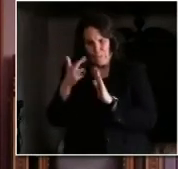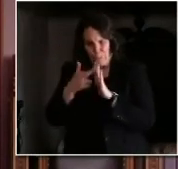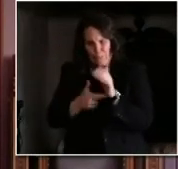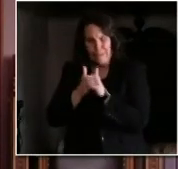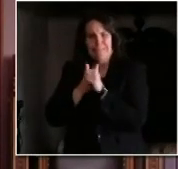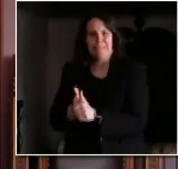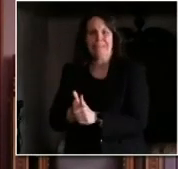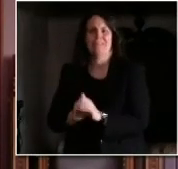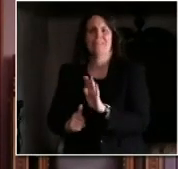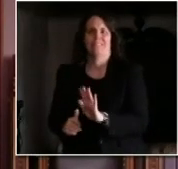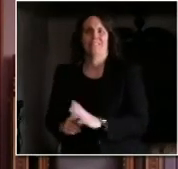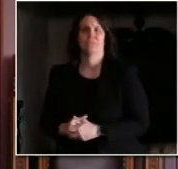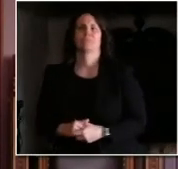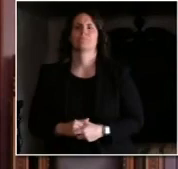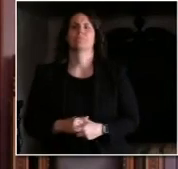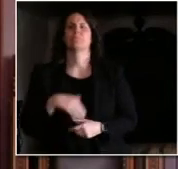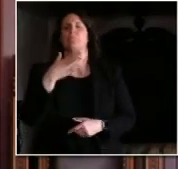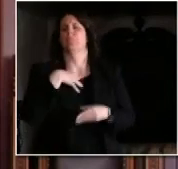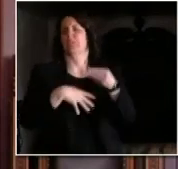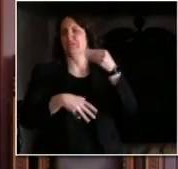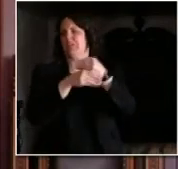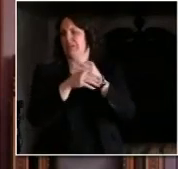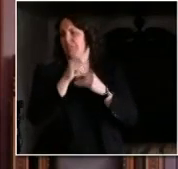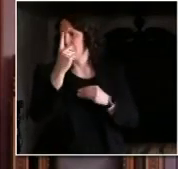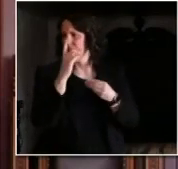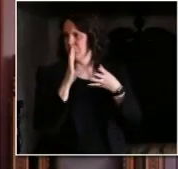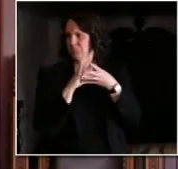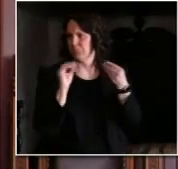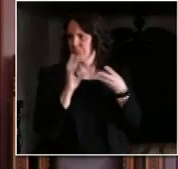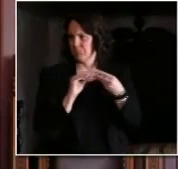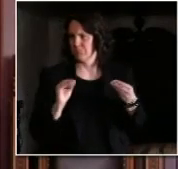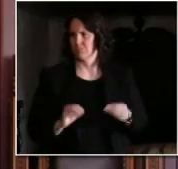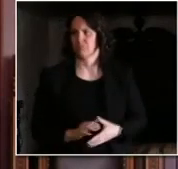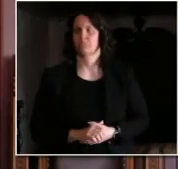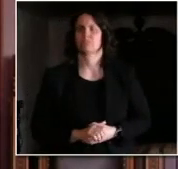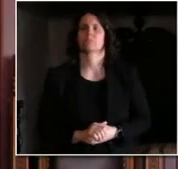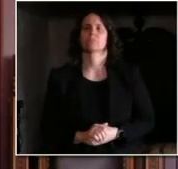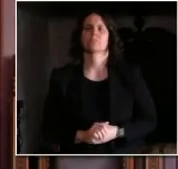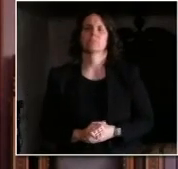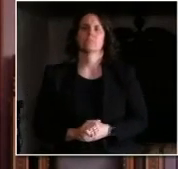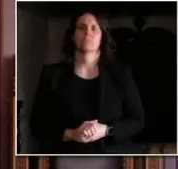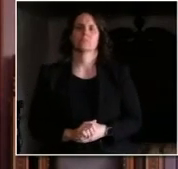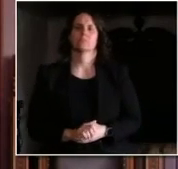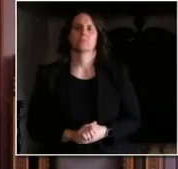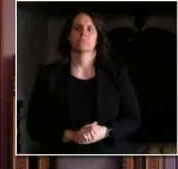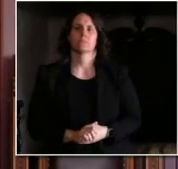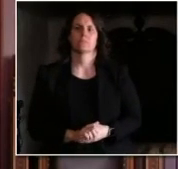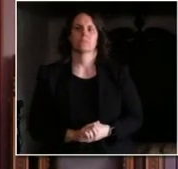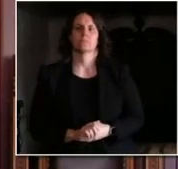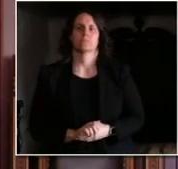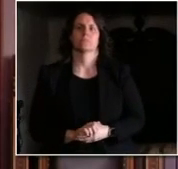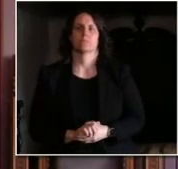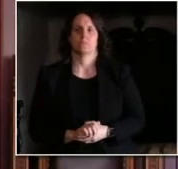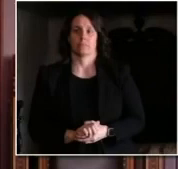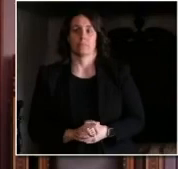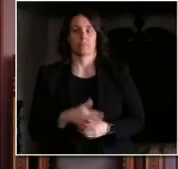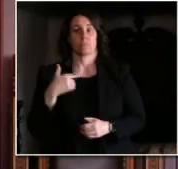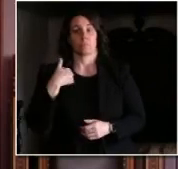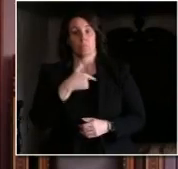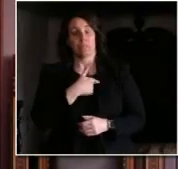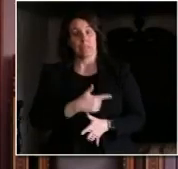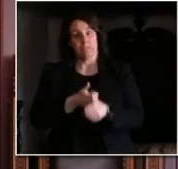an aside and I did mention it but you know these making these things happen we can dial back